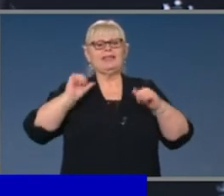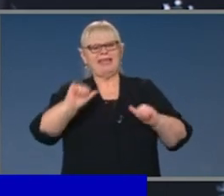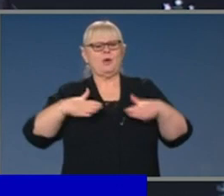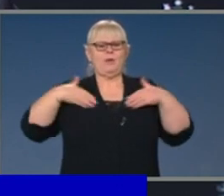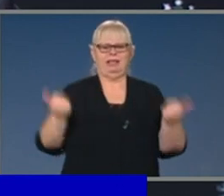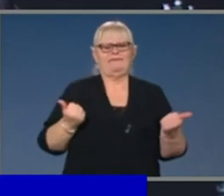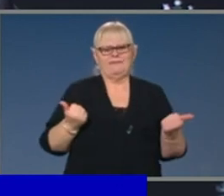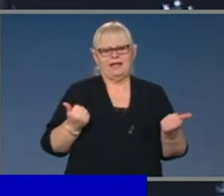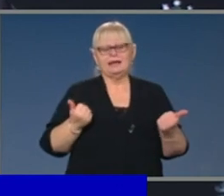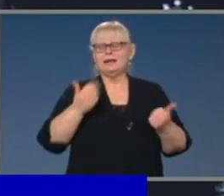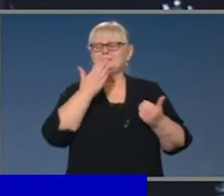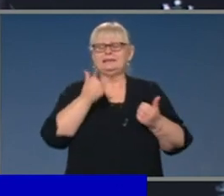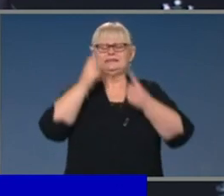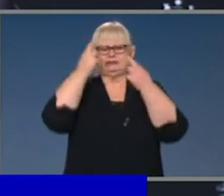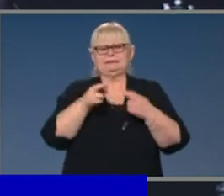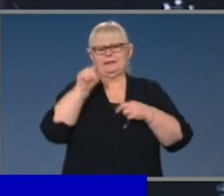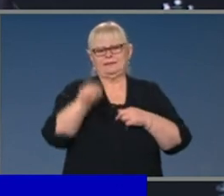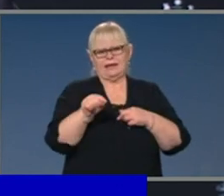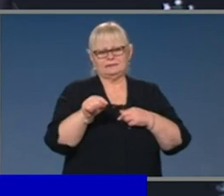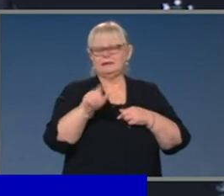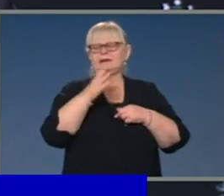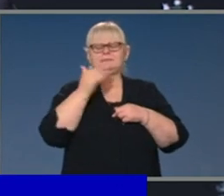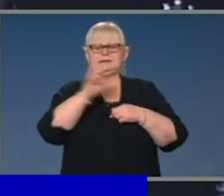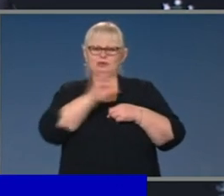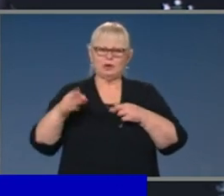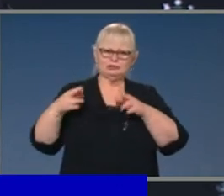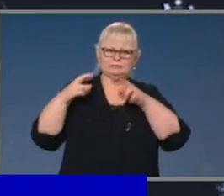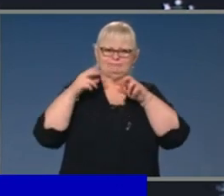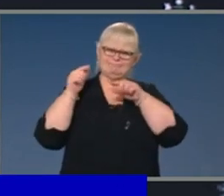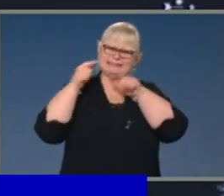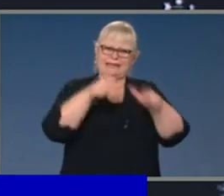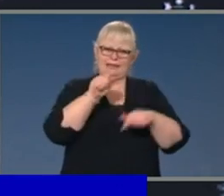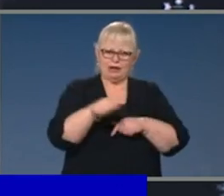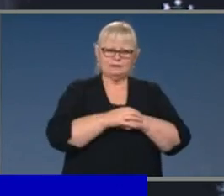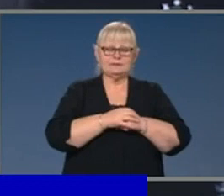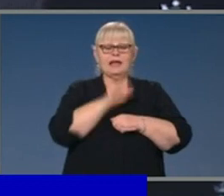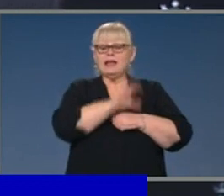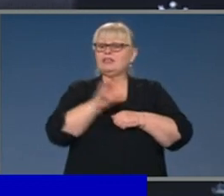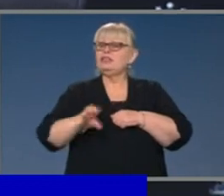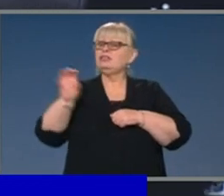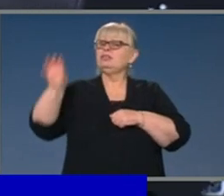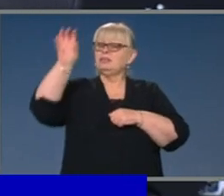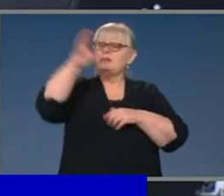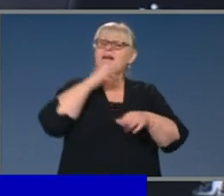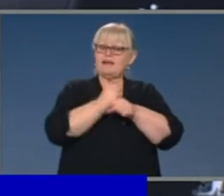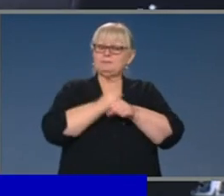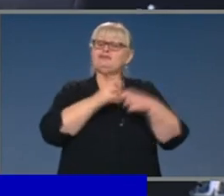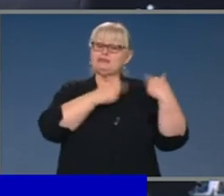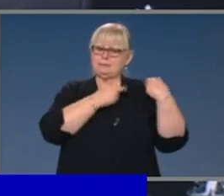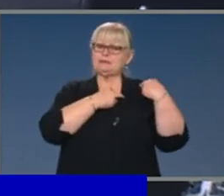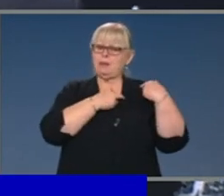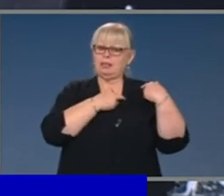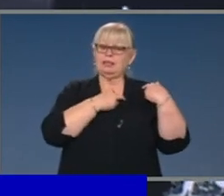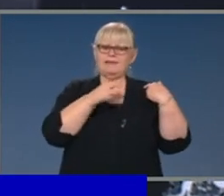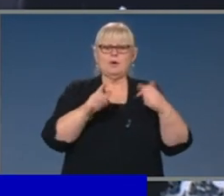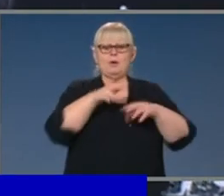Australians to respect that by not attending those events. State and territory governments are responsible for law and order in their